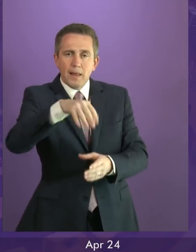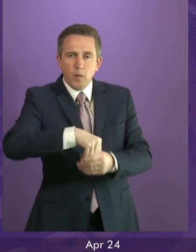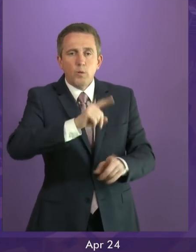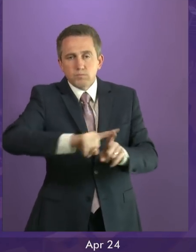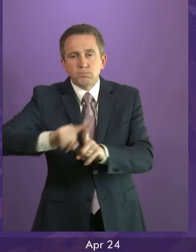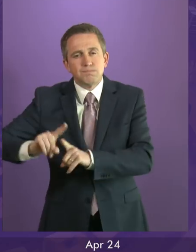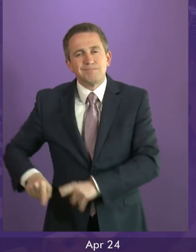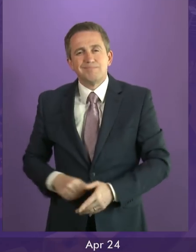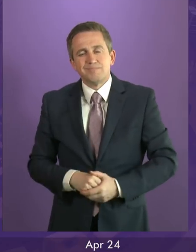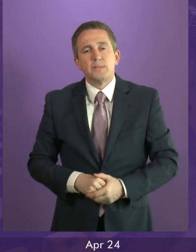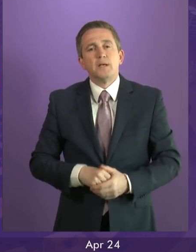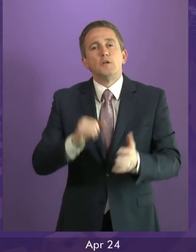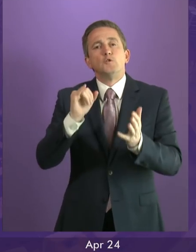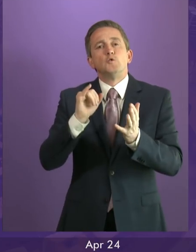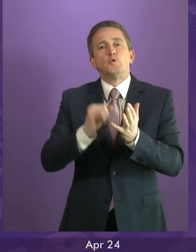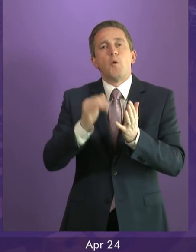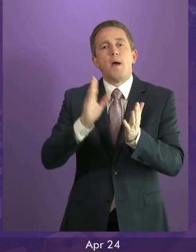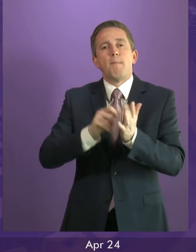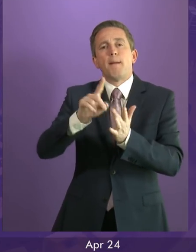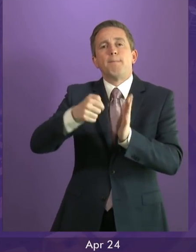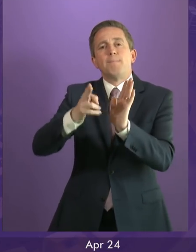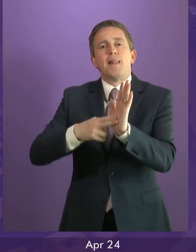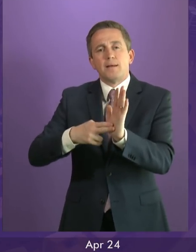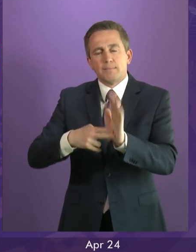Stuart Macmillan to be followed by Liam Kerr.